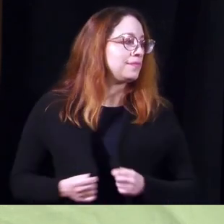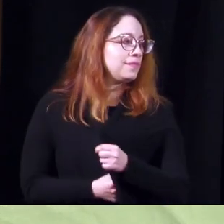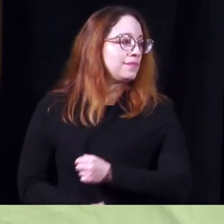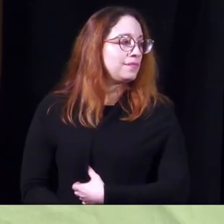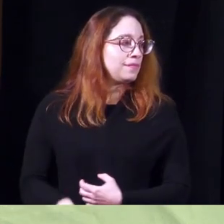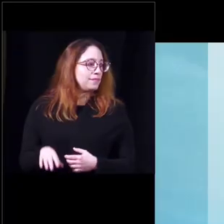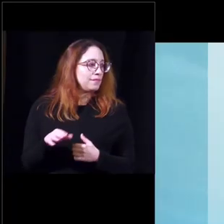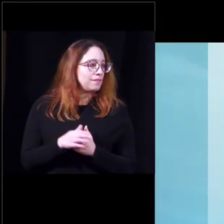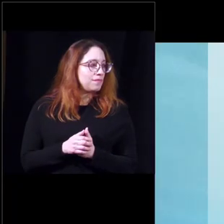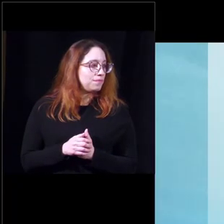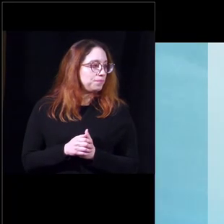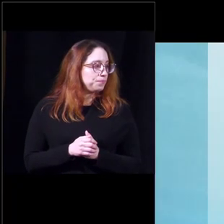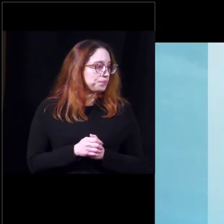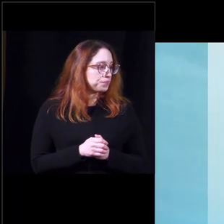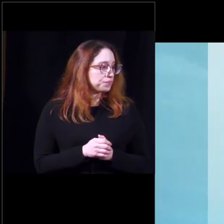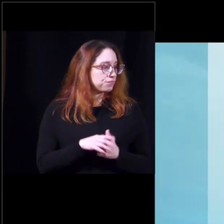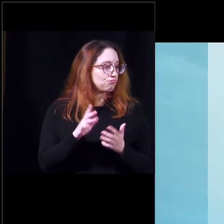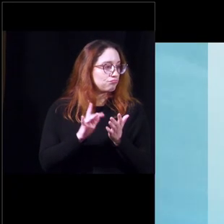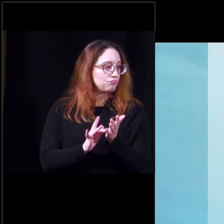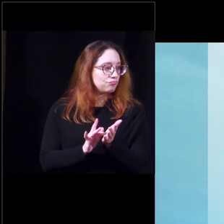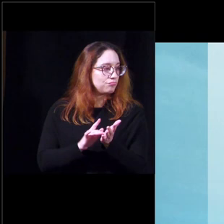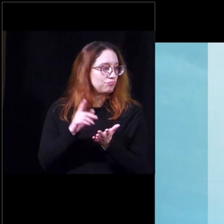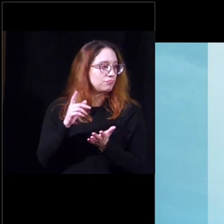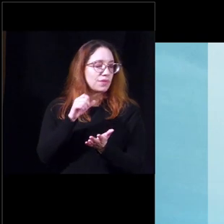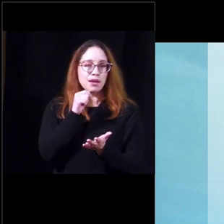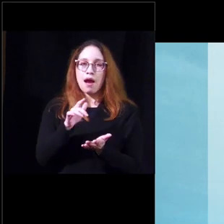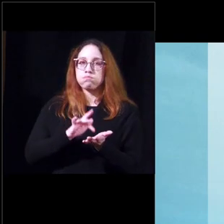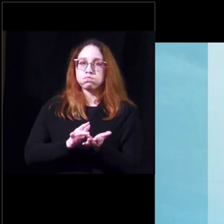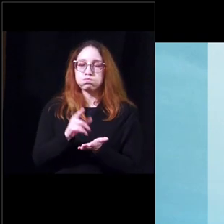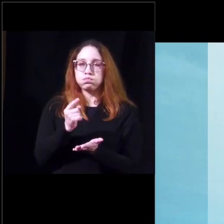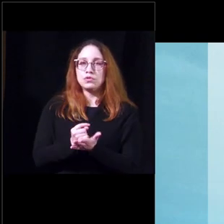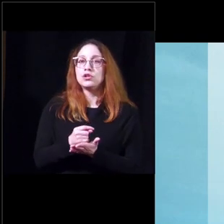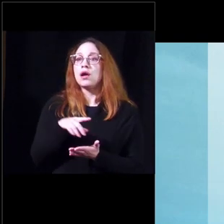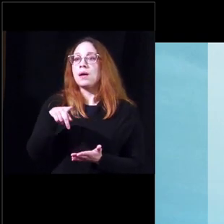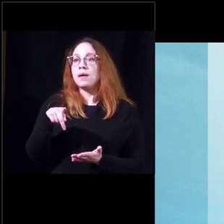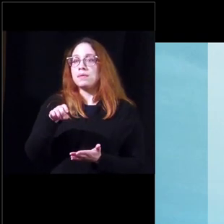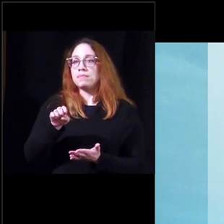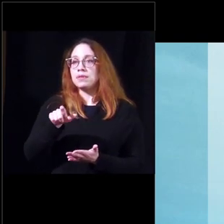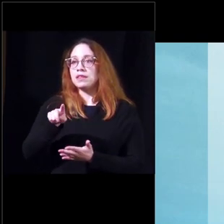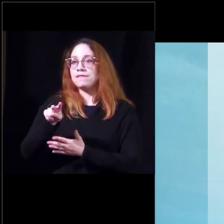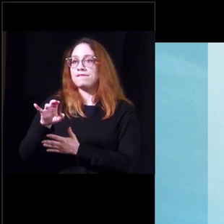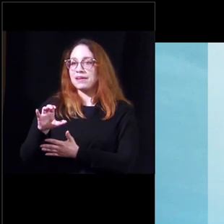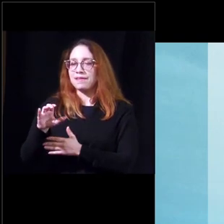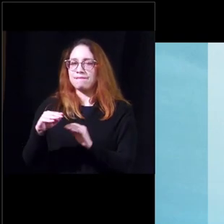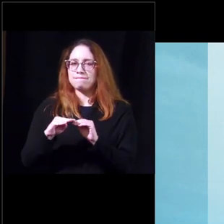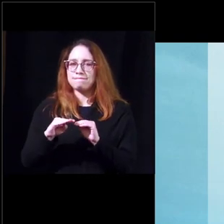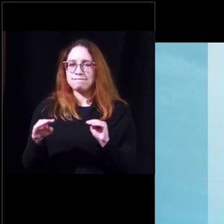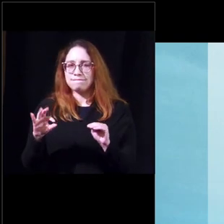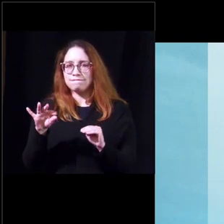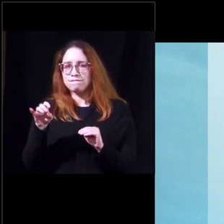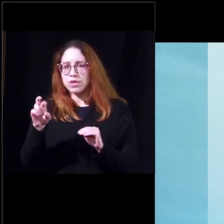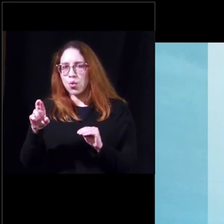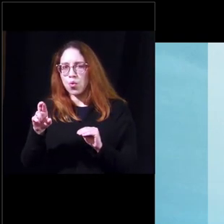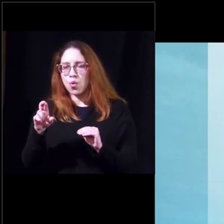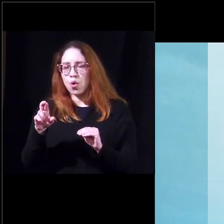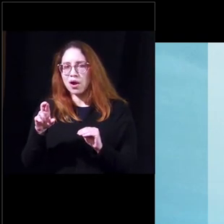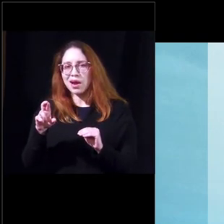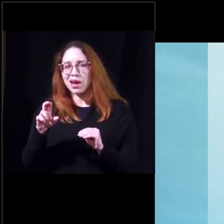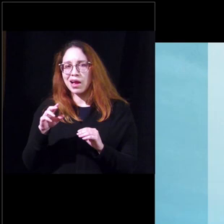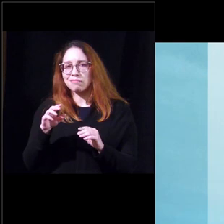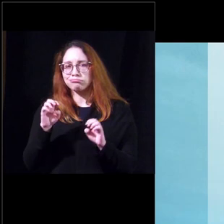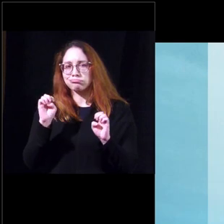non-pharmacological treatment so we could try pelvic floor exercises that may not be the best thing for patients with ms